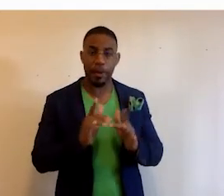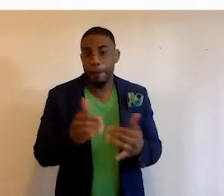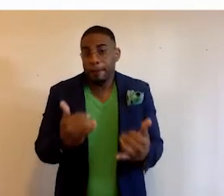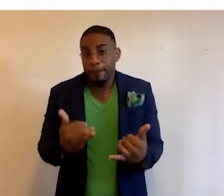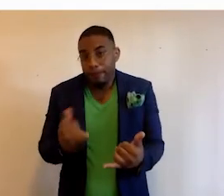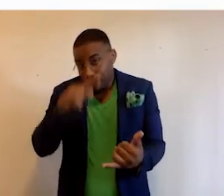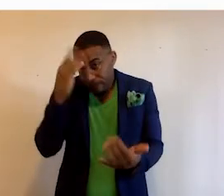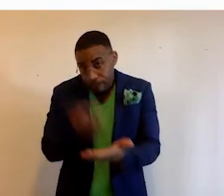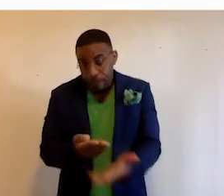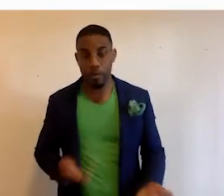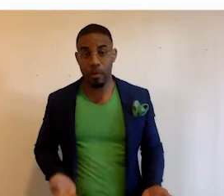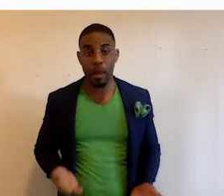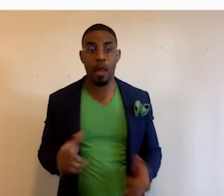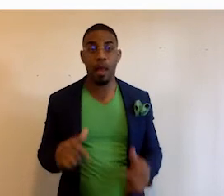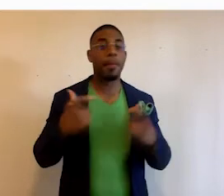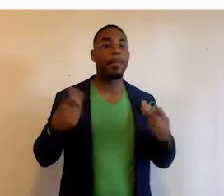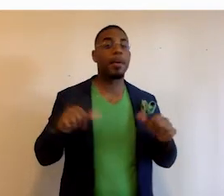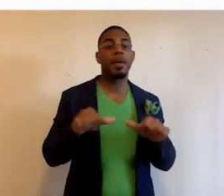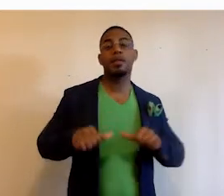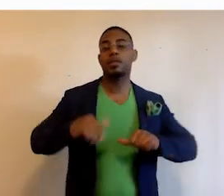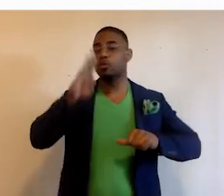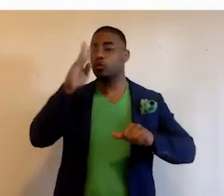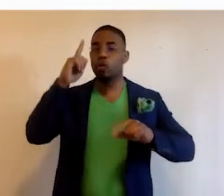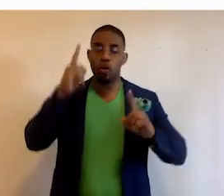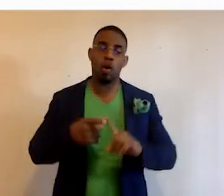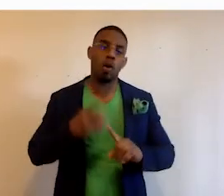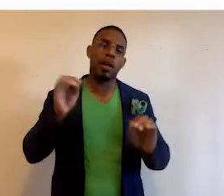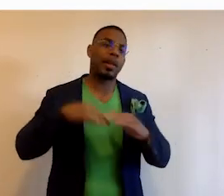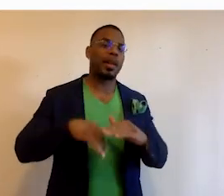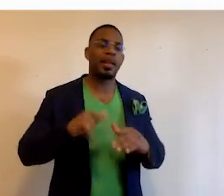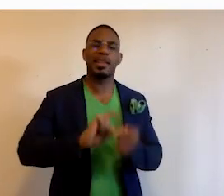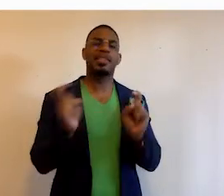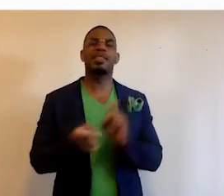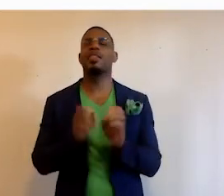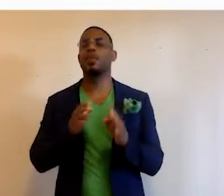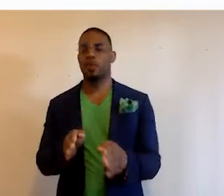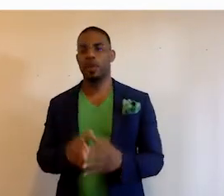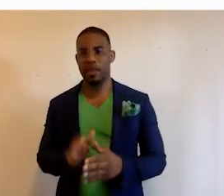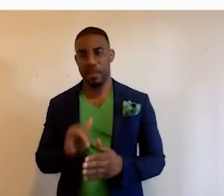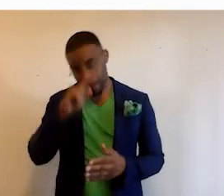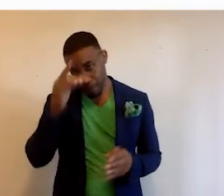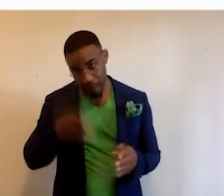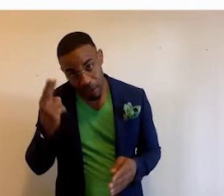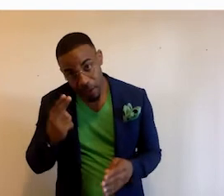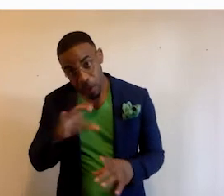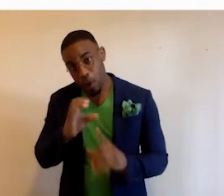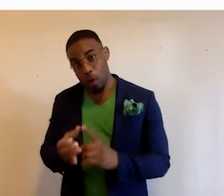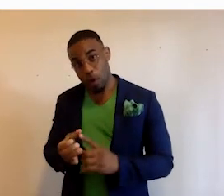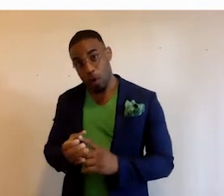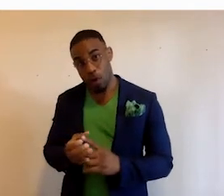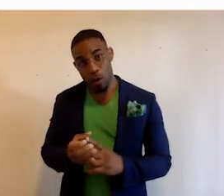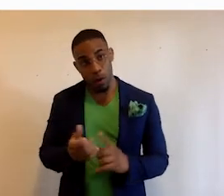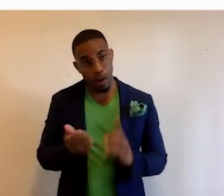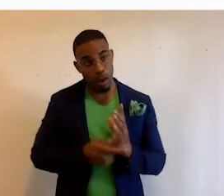today's Black Facts has the big, hairy, audacious goal of nothing less than changing the way that Black history and culture are